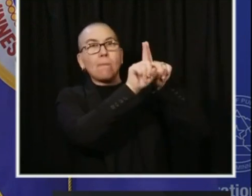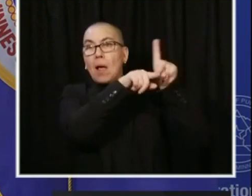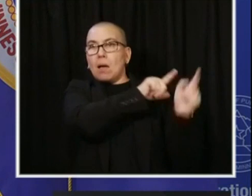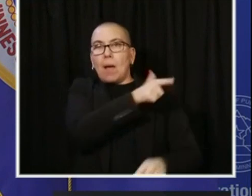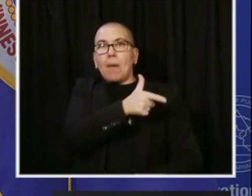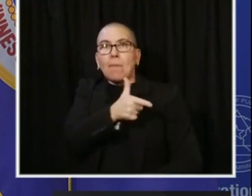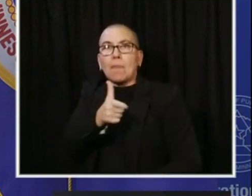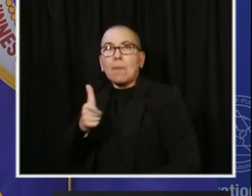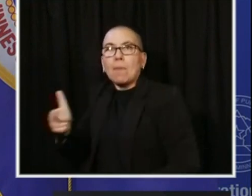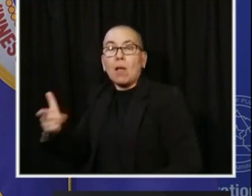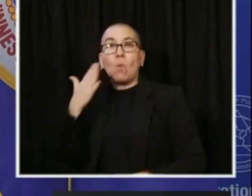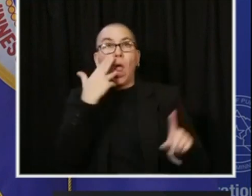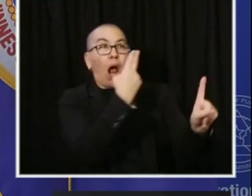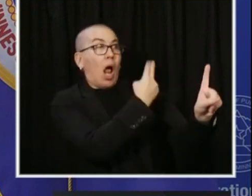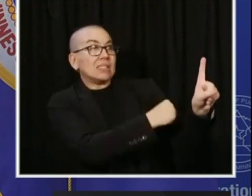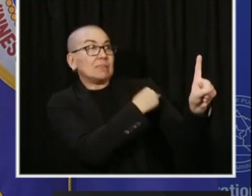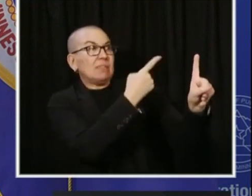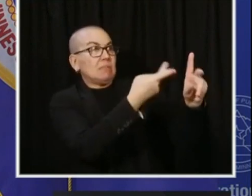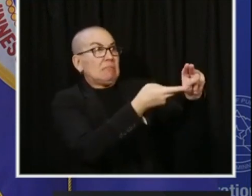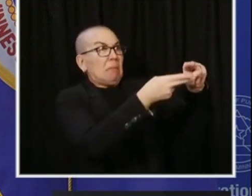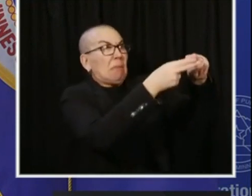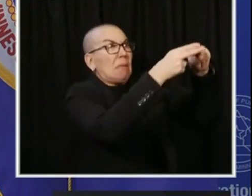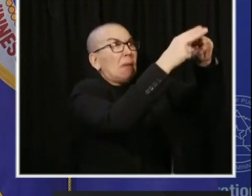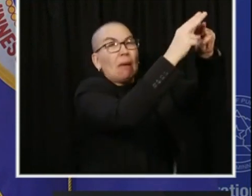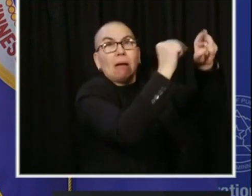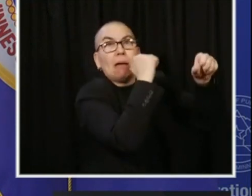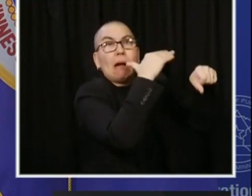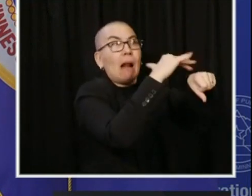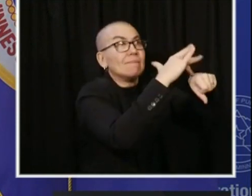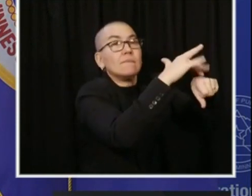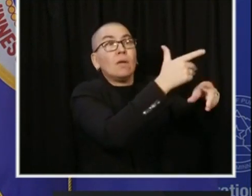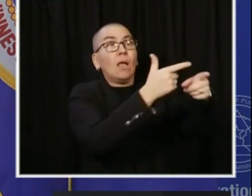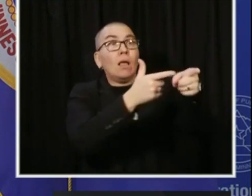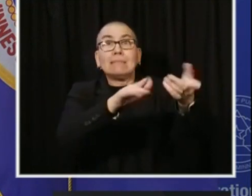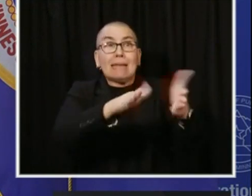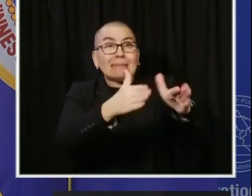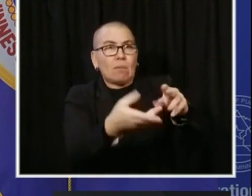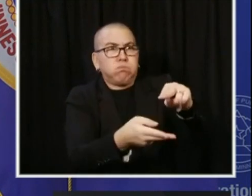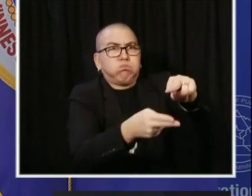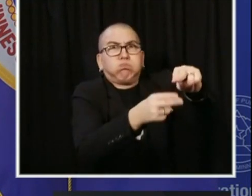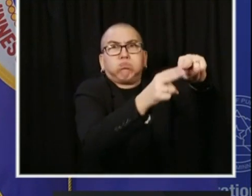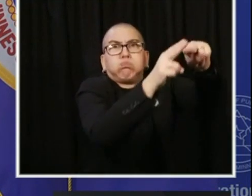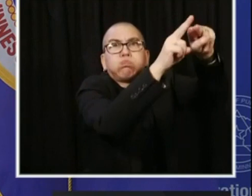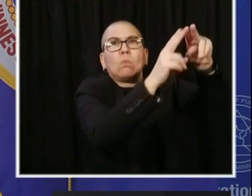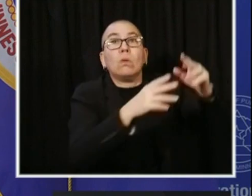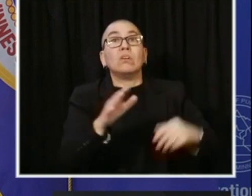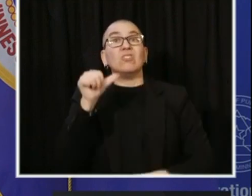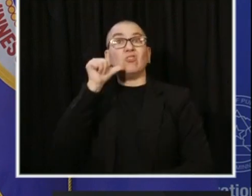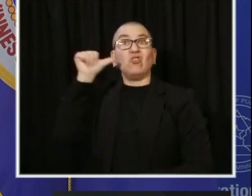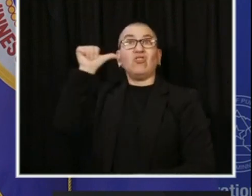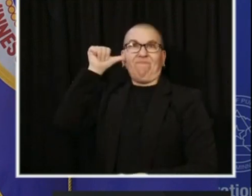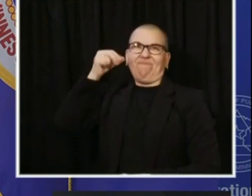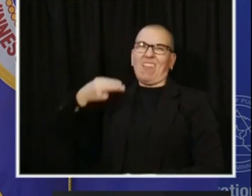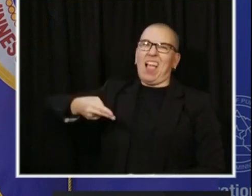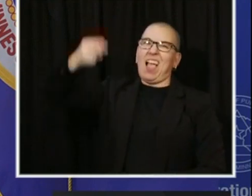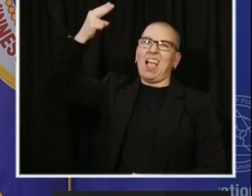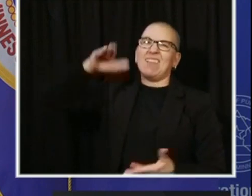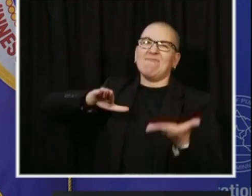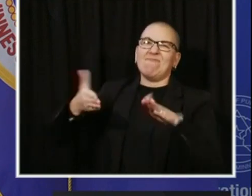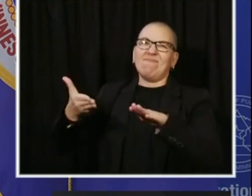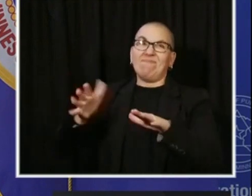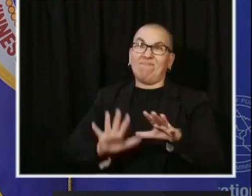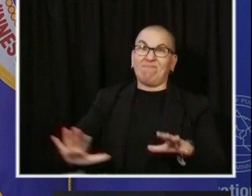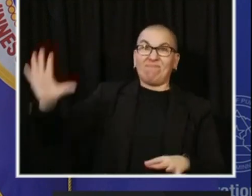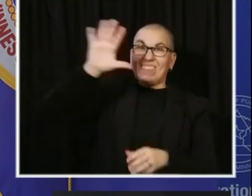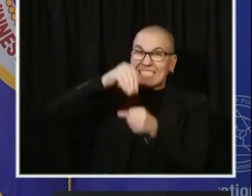hospitalizations followed by deaths. And again, yesterday was the highest death count since this started in the United States. And